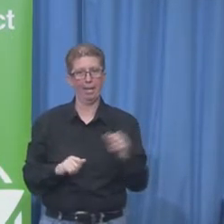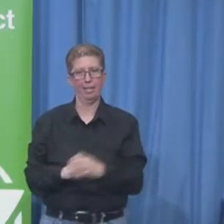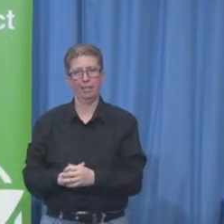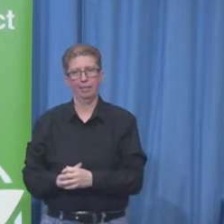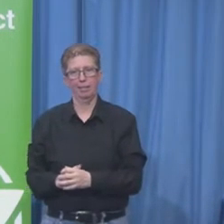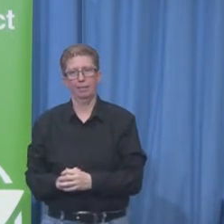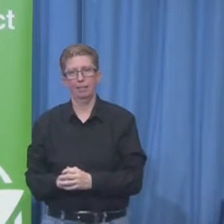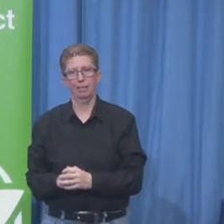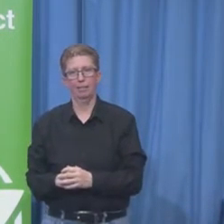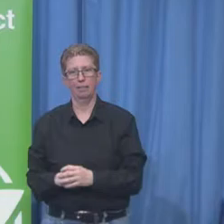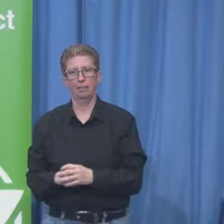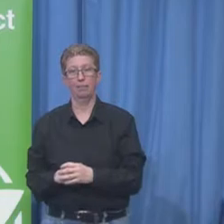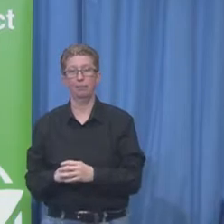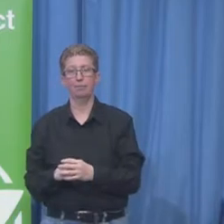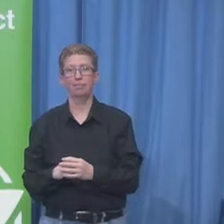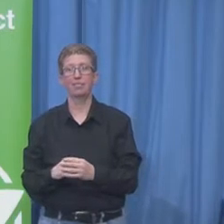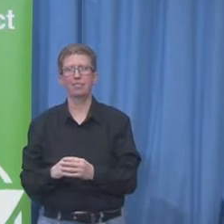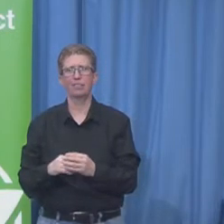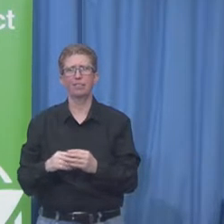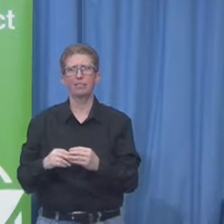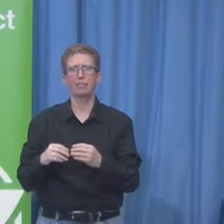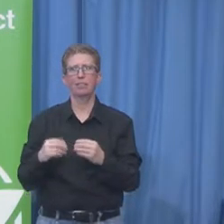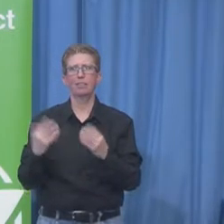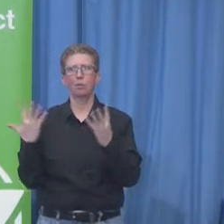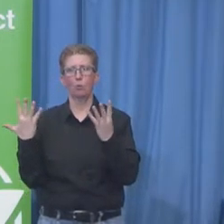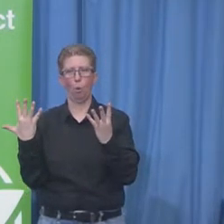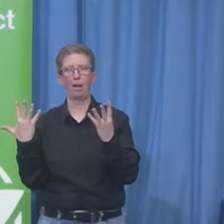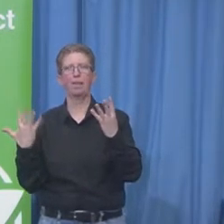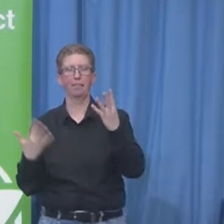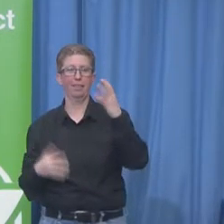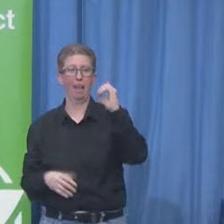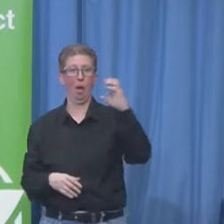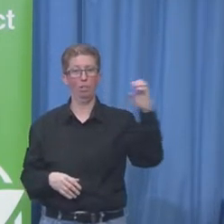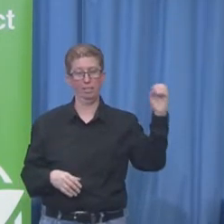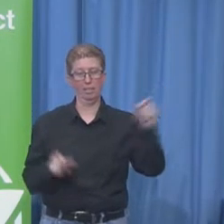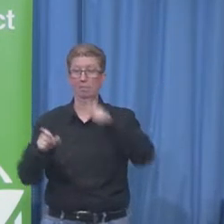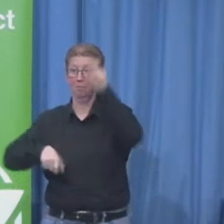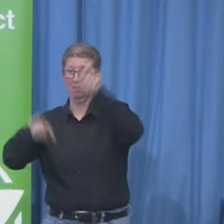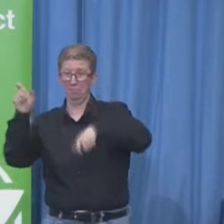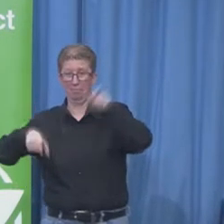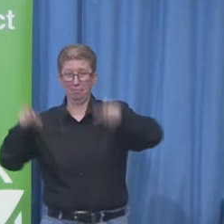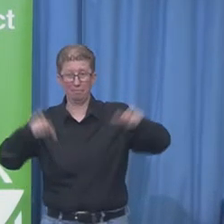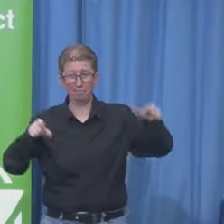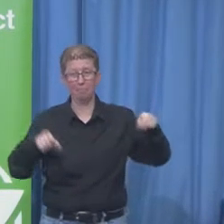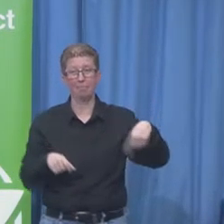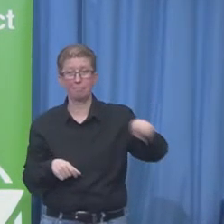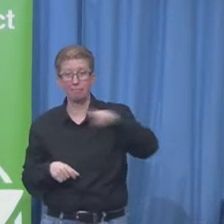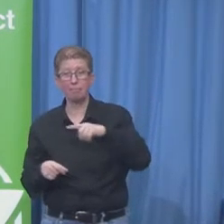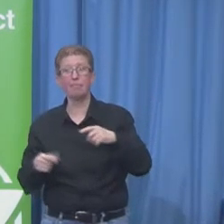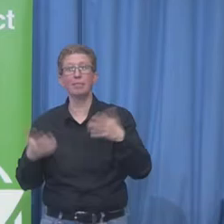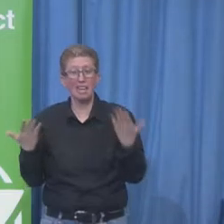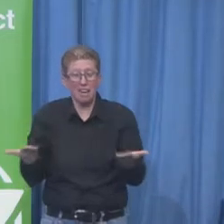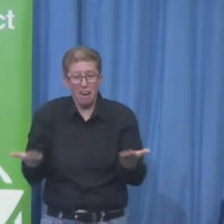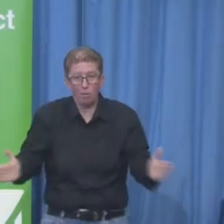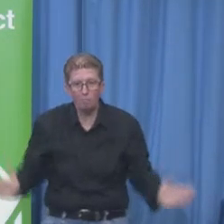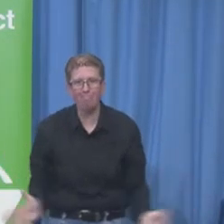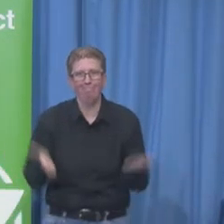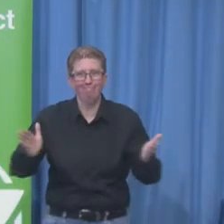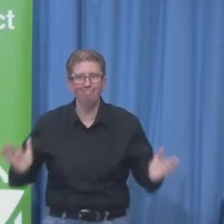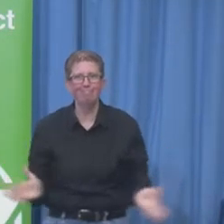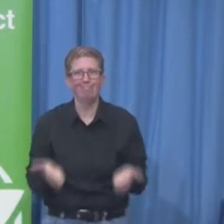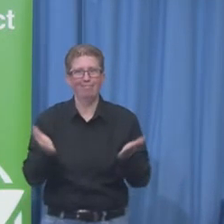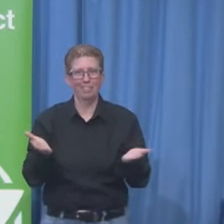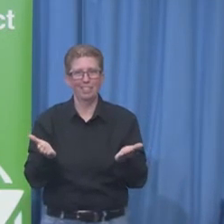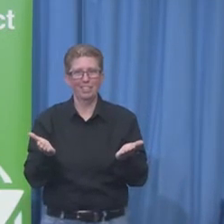academy. It is not focused on people with disability. That's what we're focused on changing. So our plan is to create